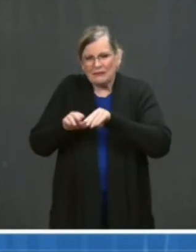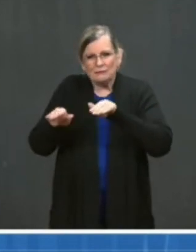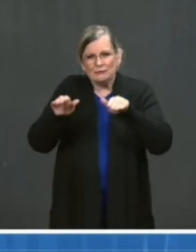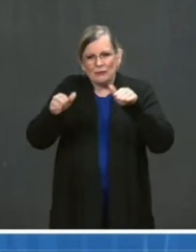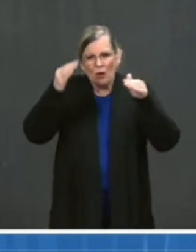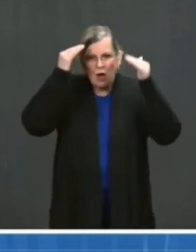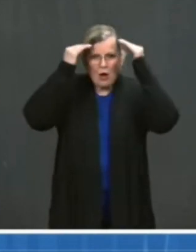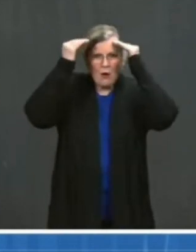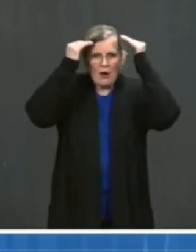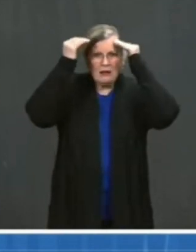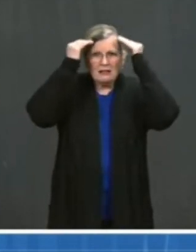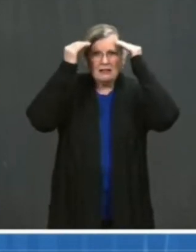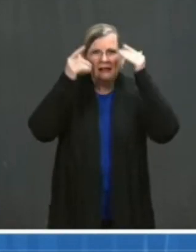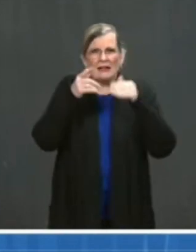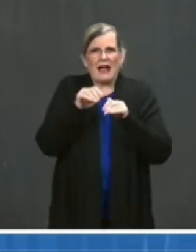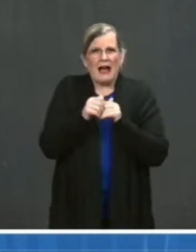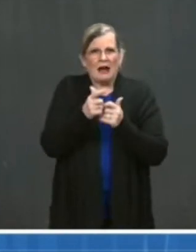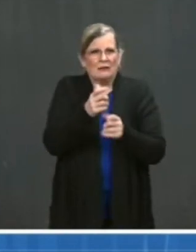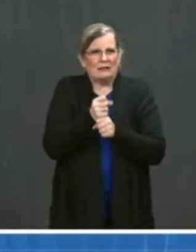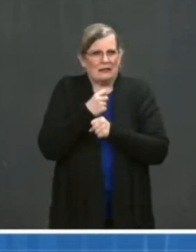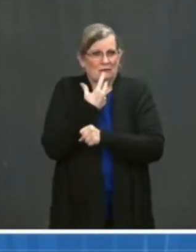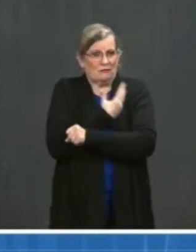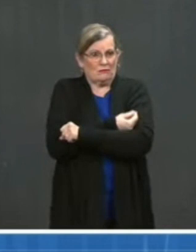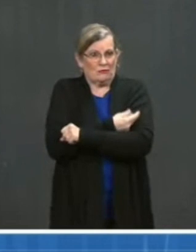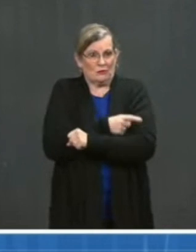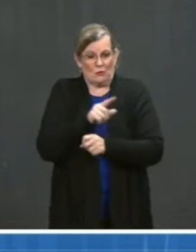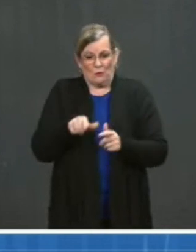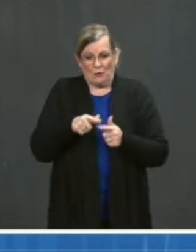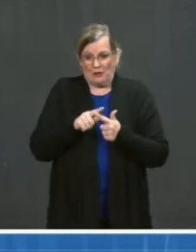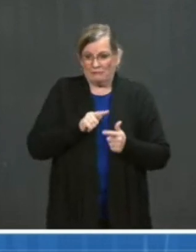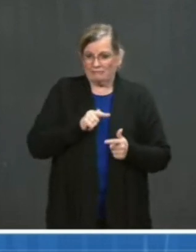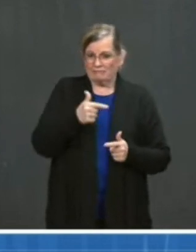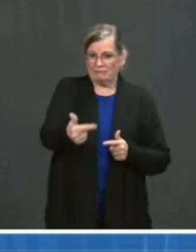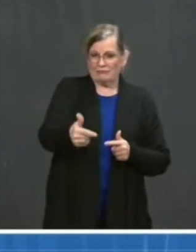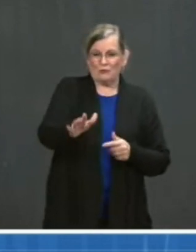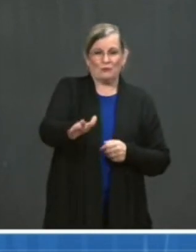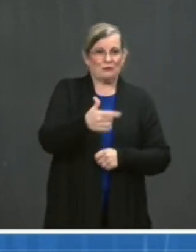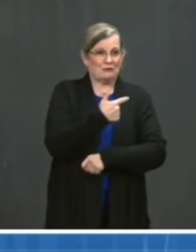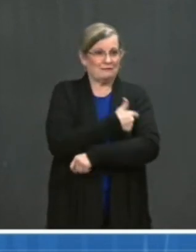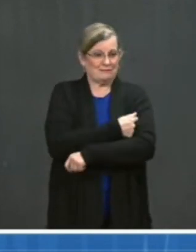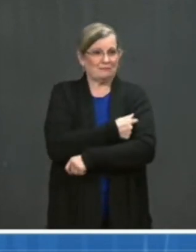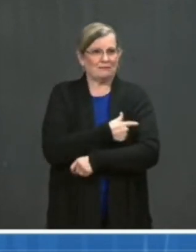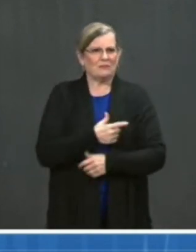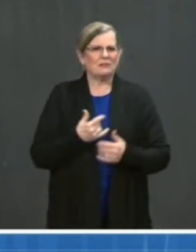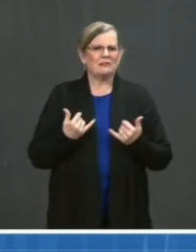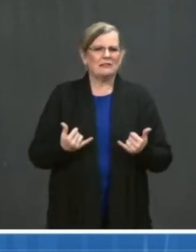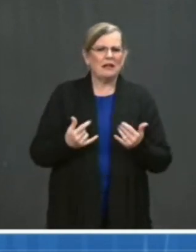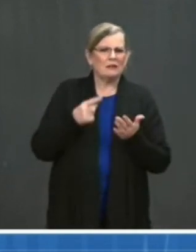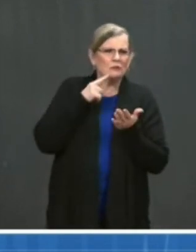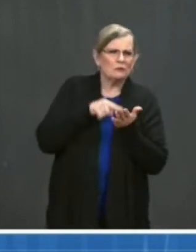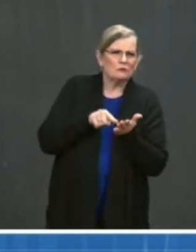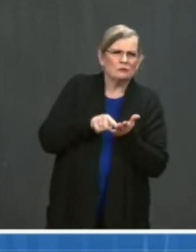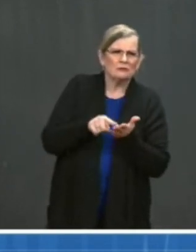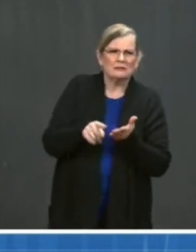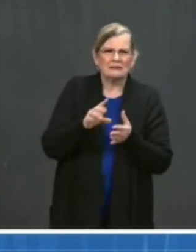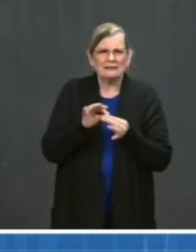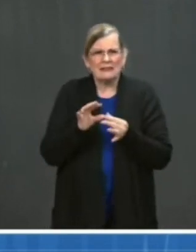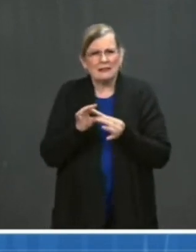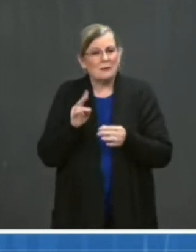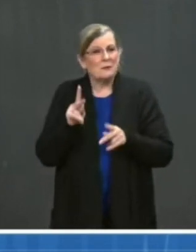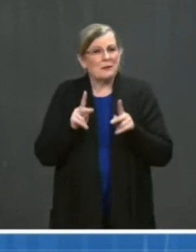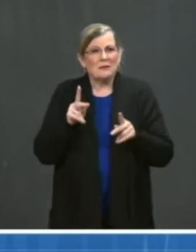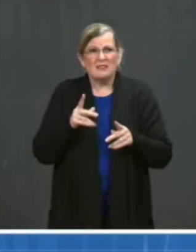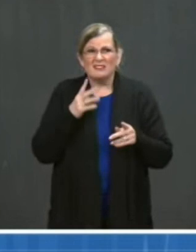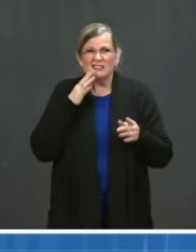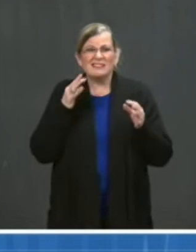when it's your turn. The research is telling us right now that when people decide whether to get vaccinated, they want to hear